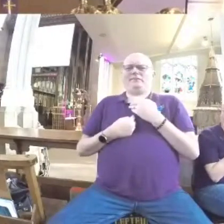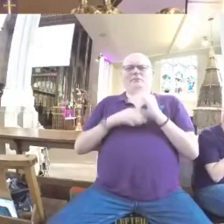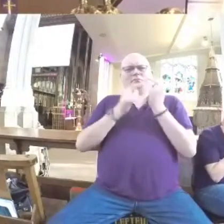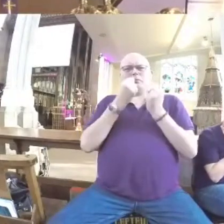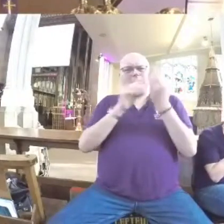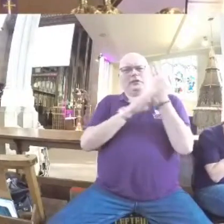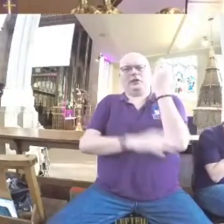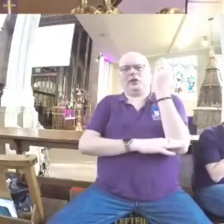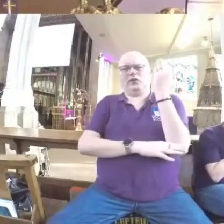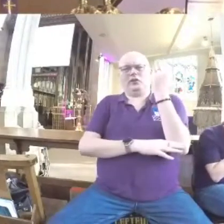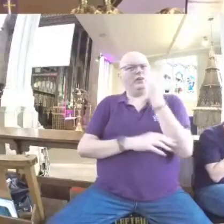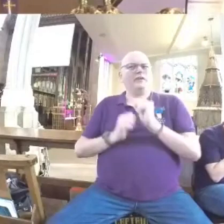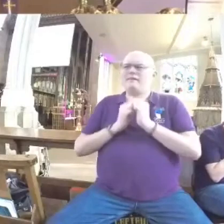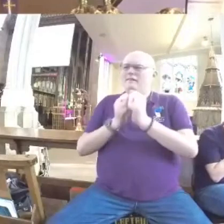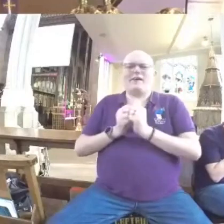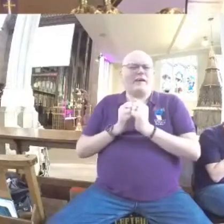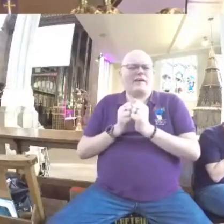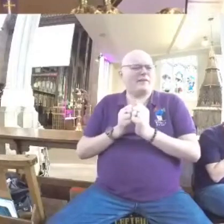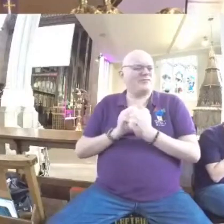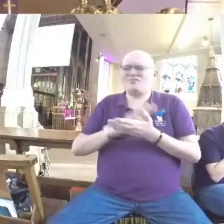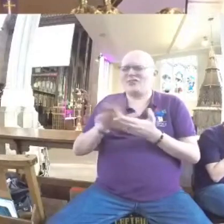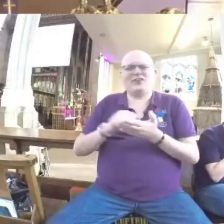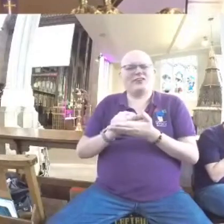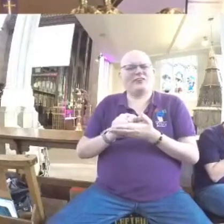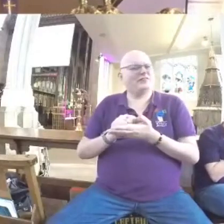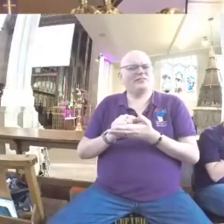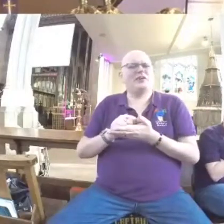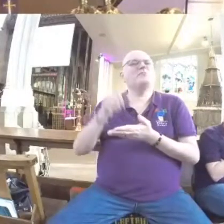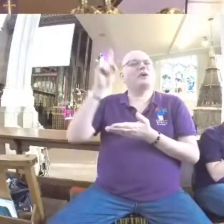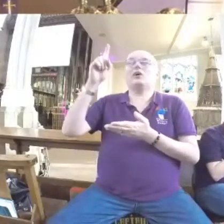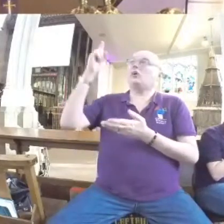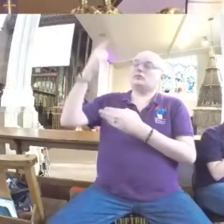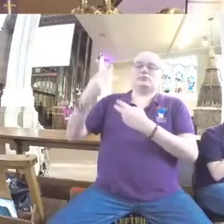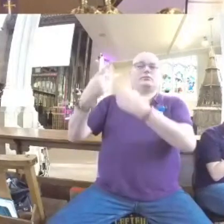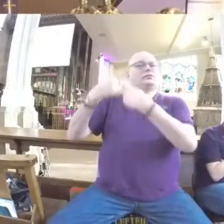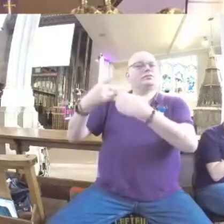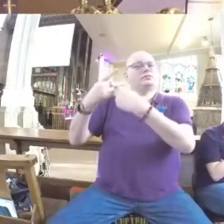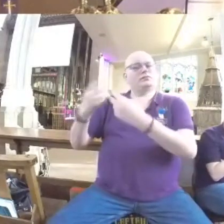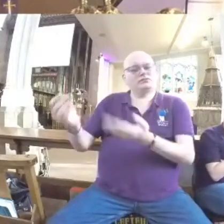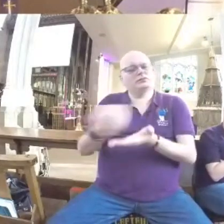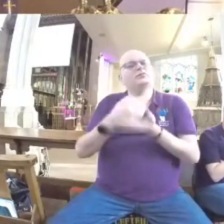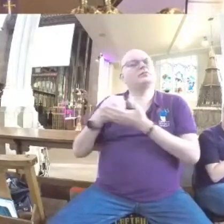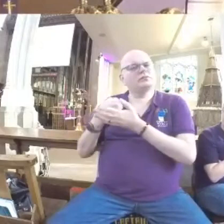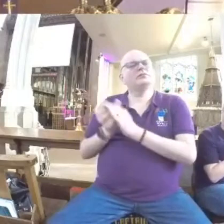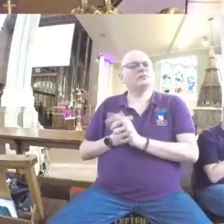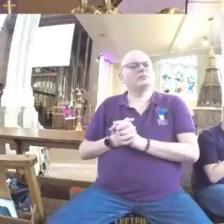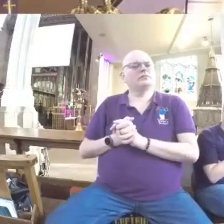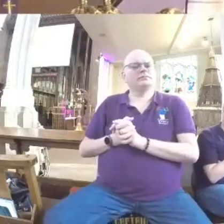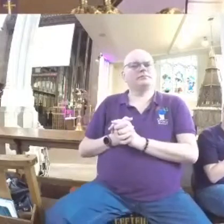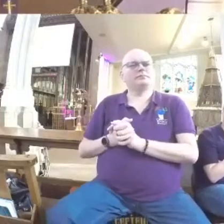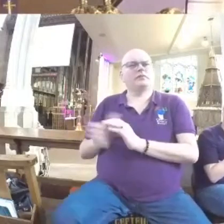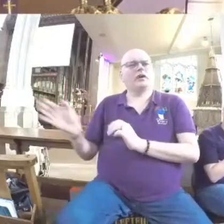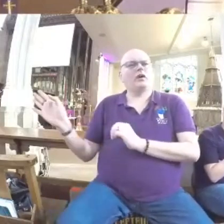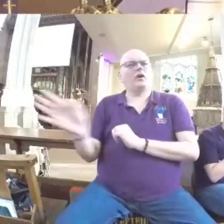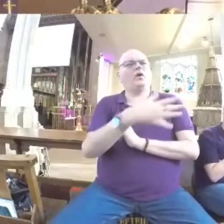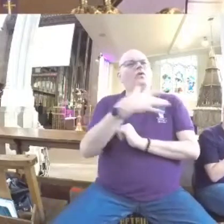worthy. But God looked after her. He cared for her. He saved her. There's times in everyone's life